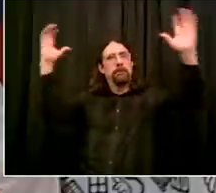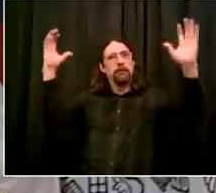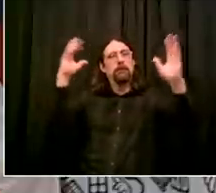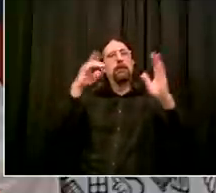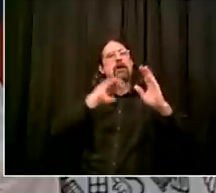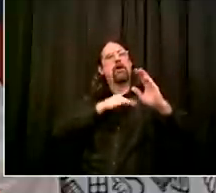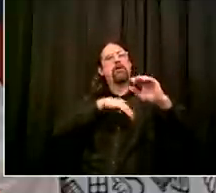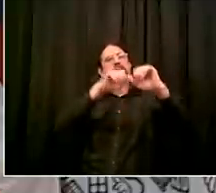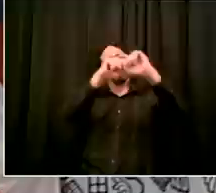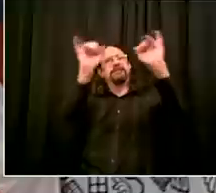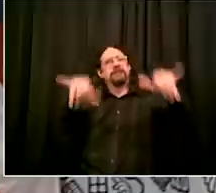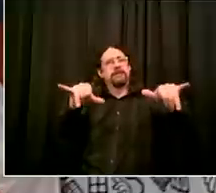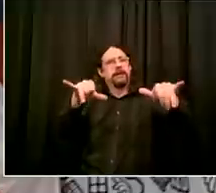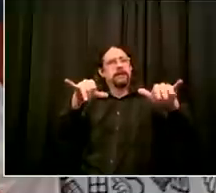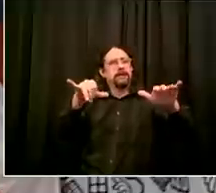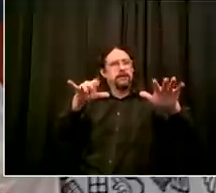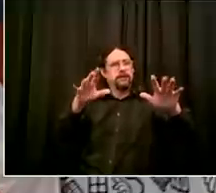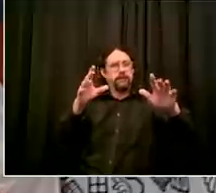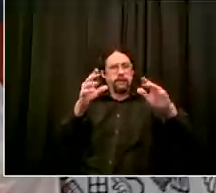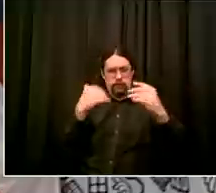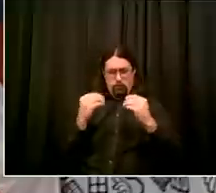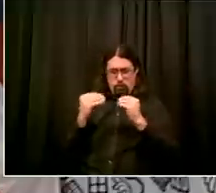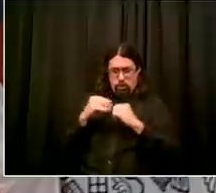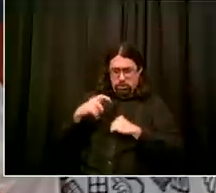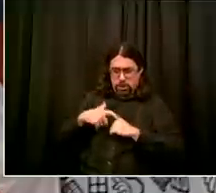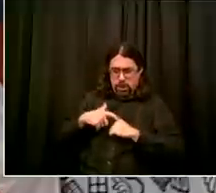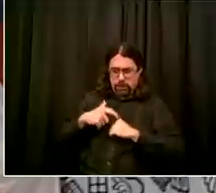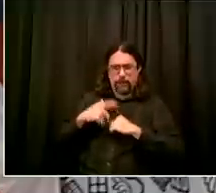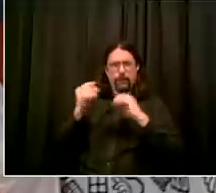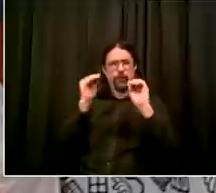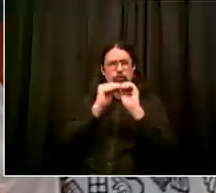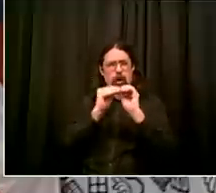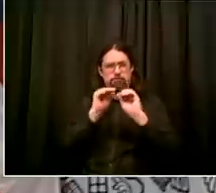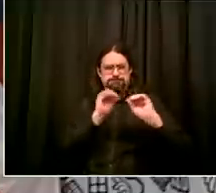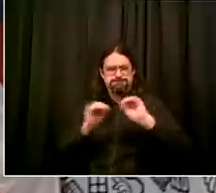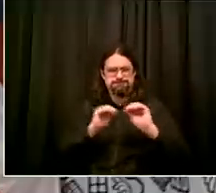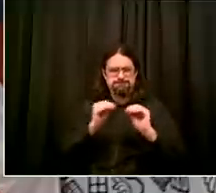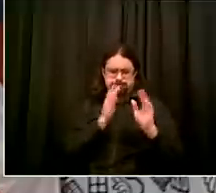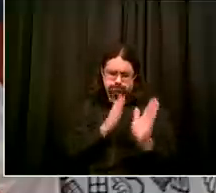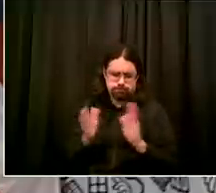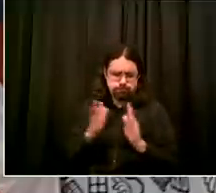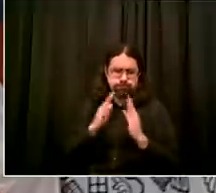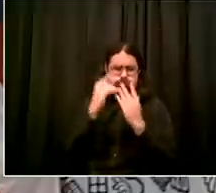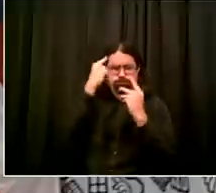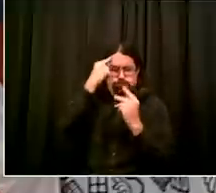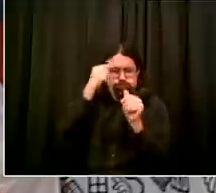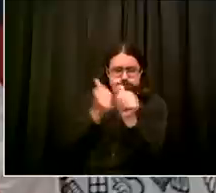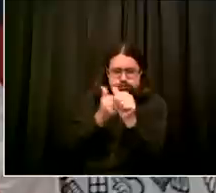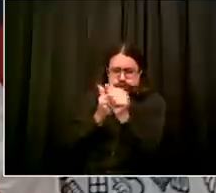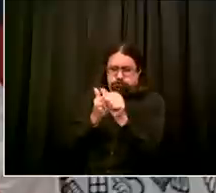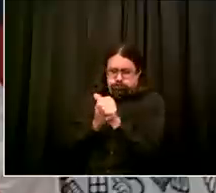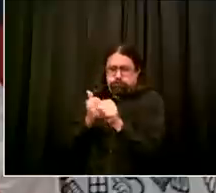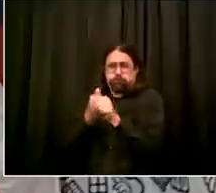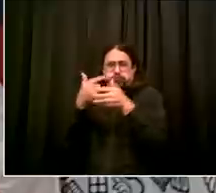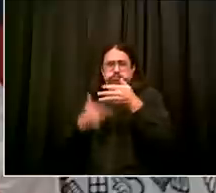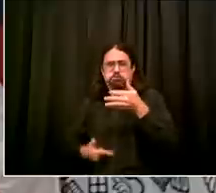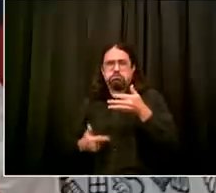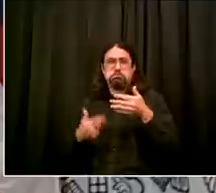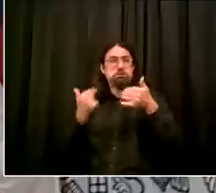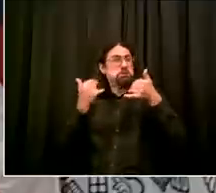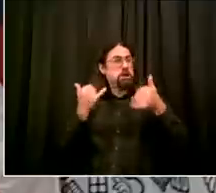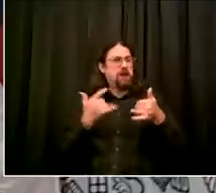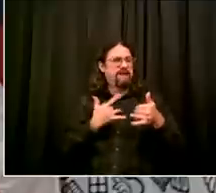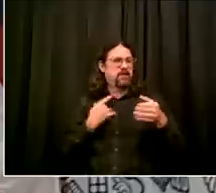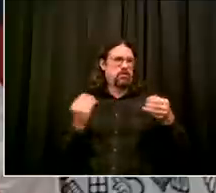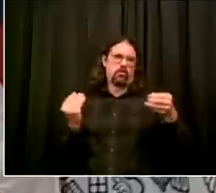we need to do it we will be able to tell you a final number but it's going to need a little more work to get to that final number that we can say that's